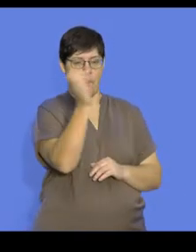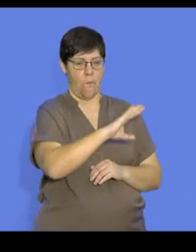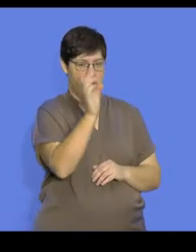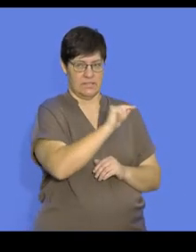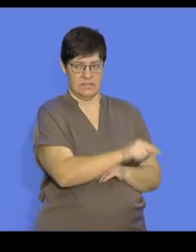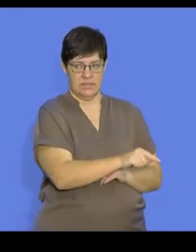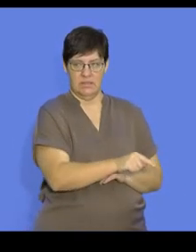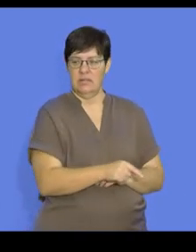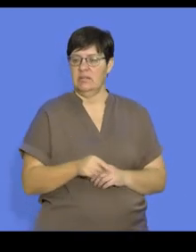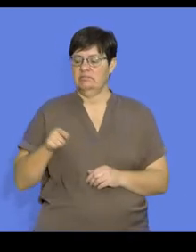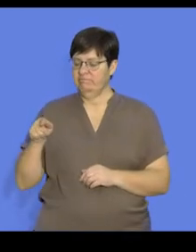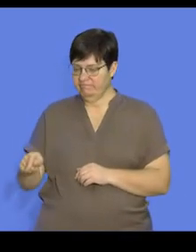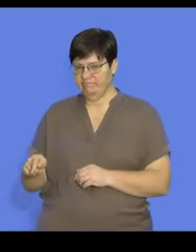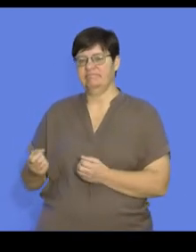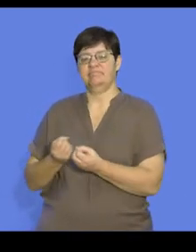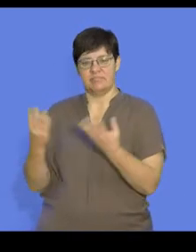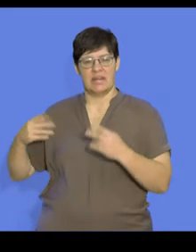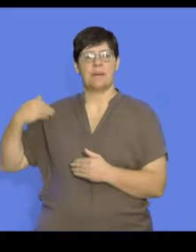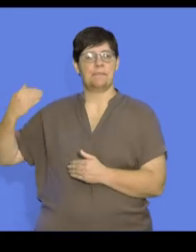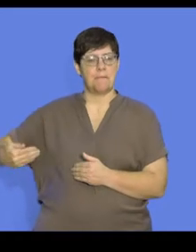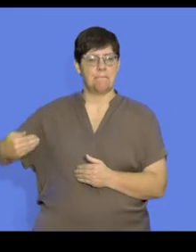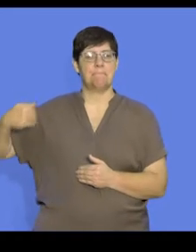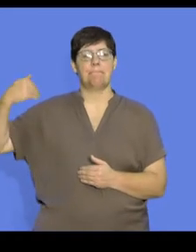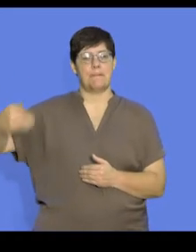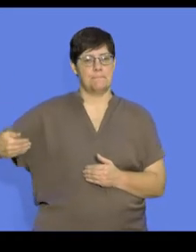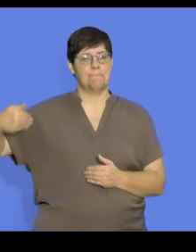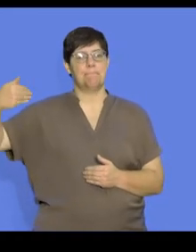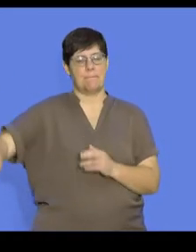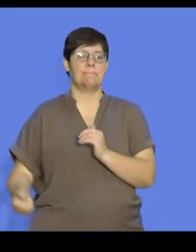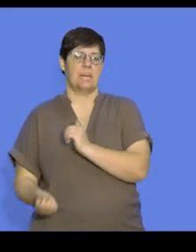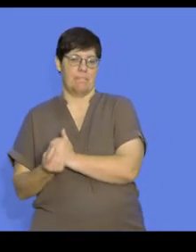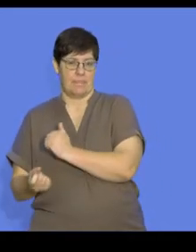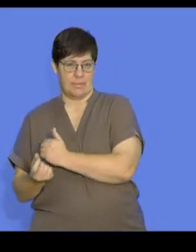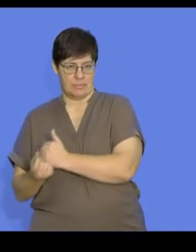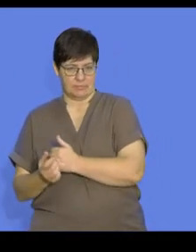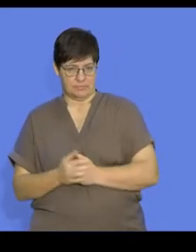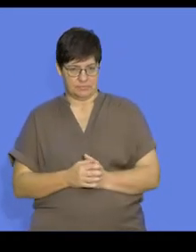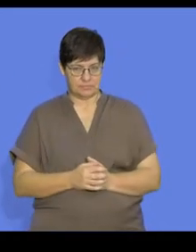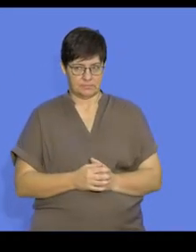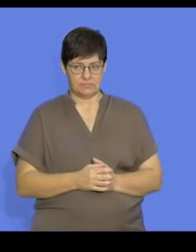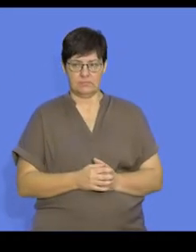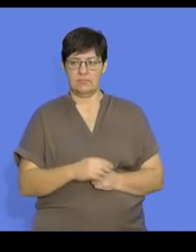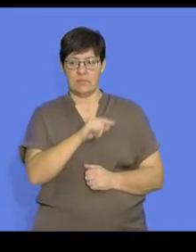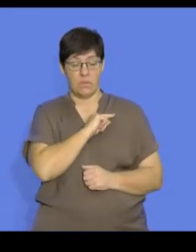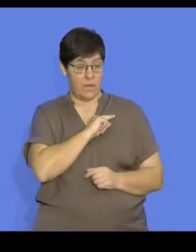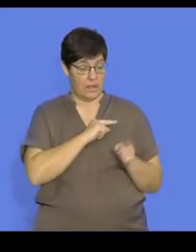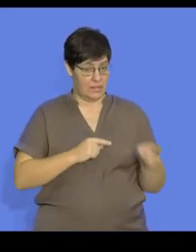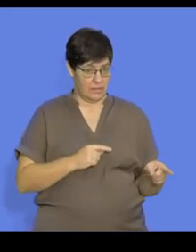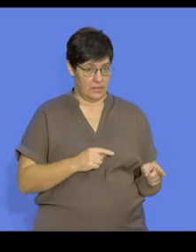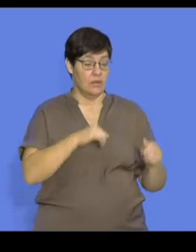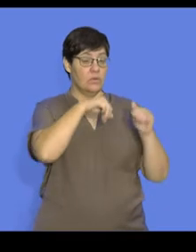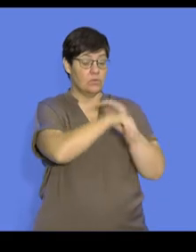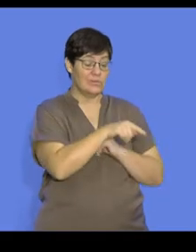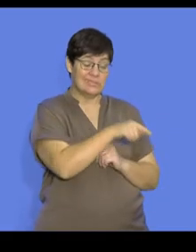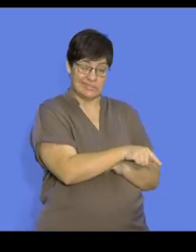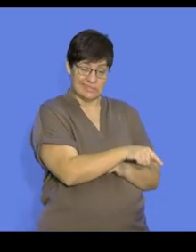When we compare that to K strategies, they produce multiple times in their lifespan. And that's because the process of reproduction